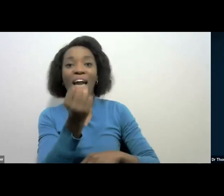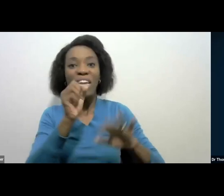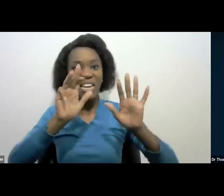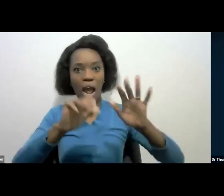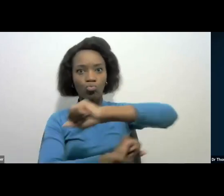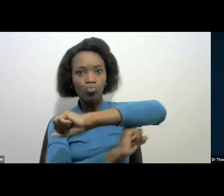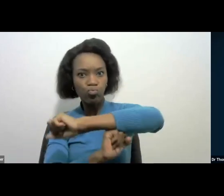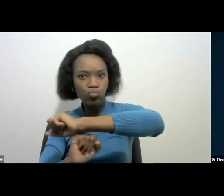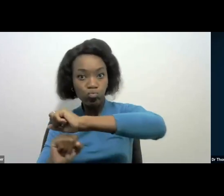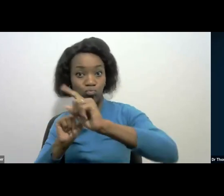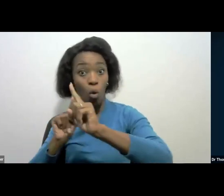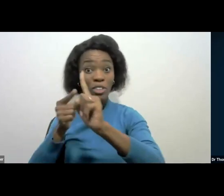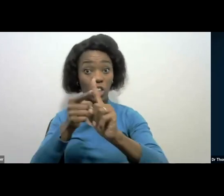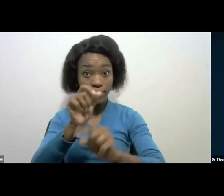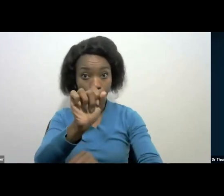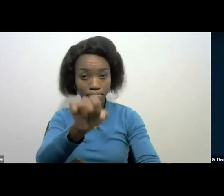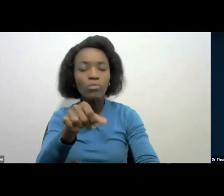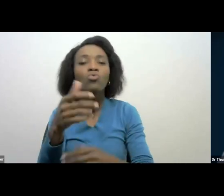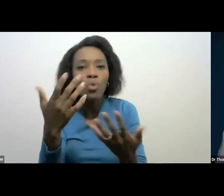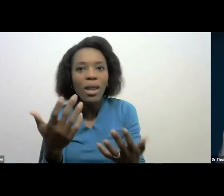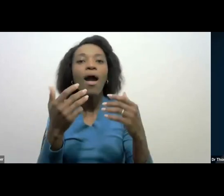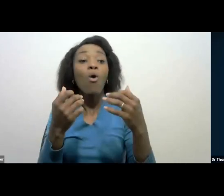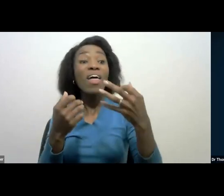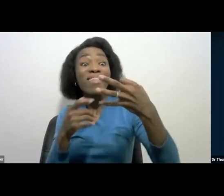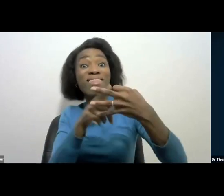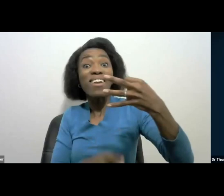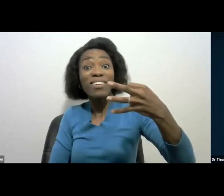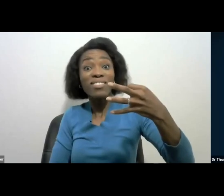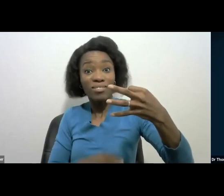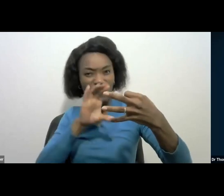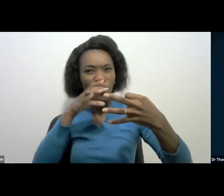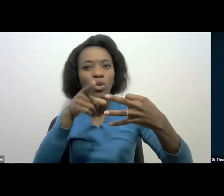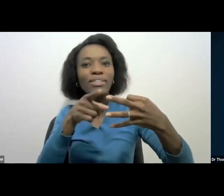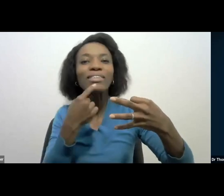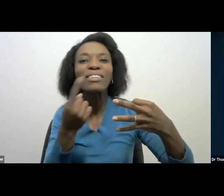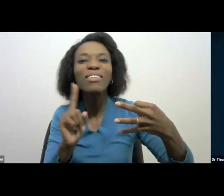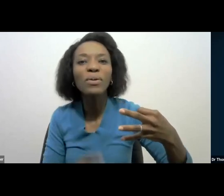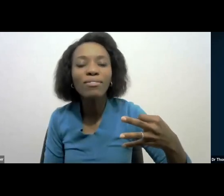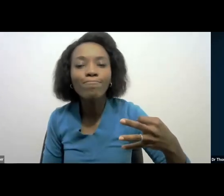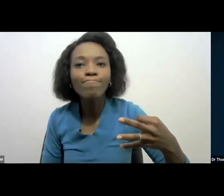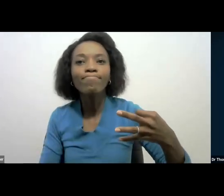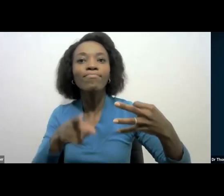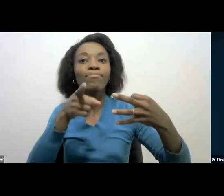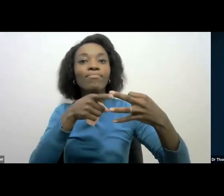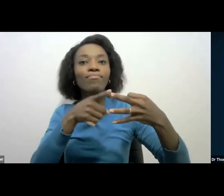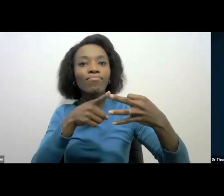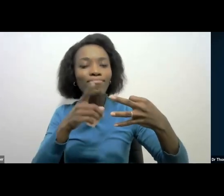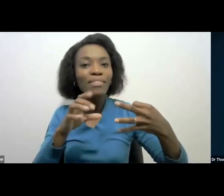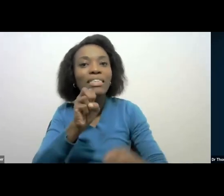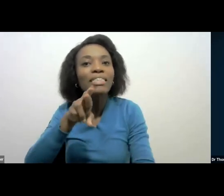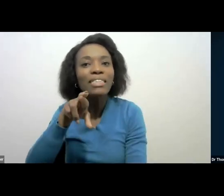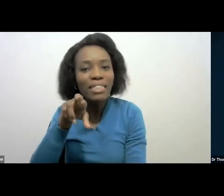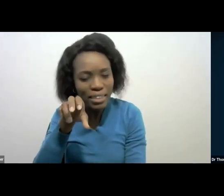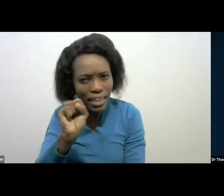And those strategic objectives, they tell us and they tell you that SARS, first of all, is willing to provide